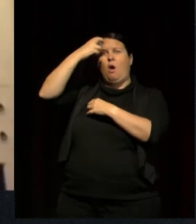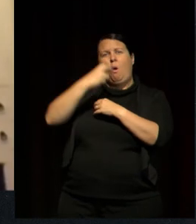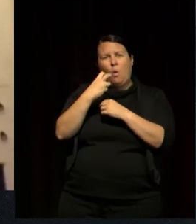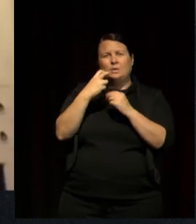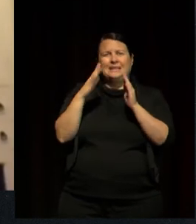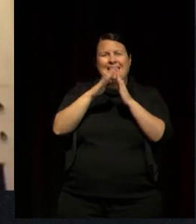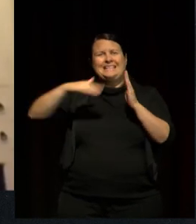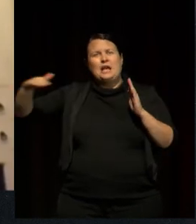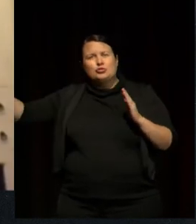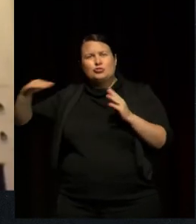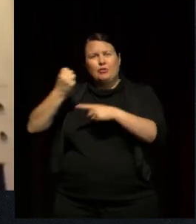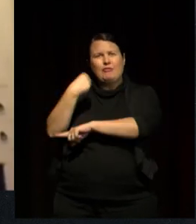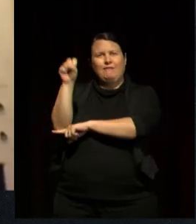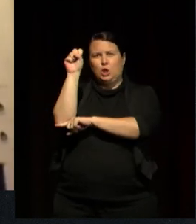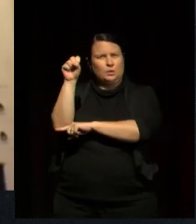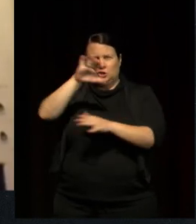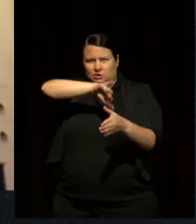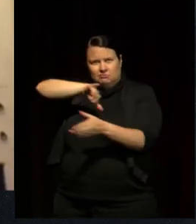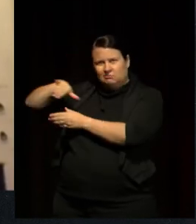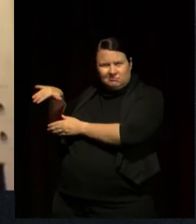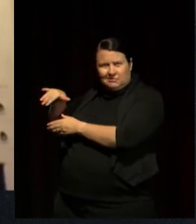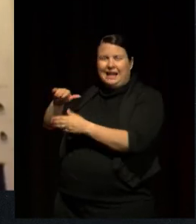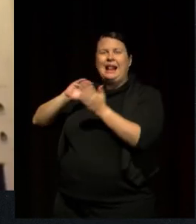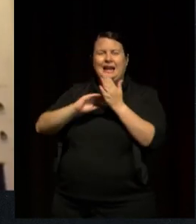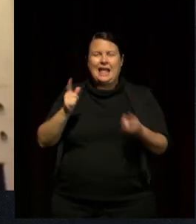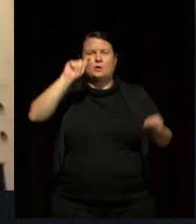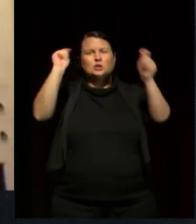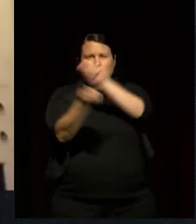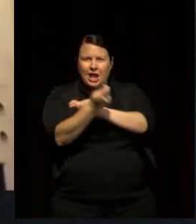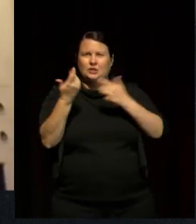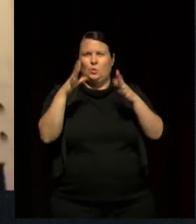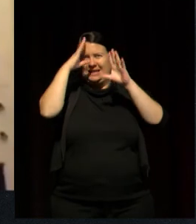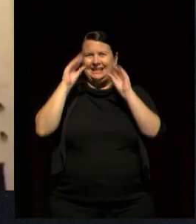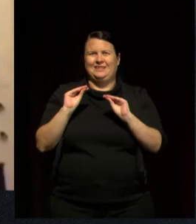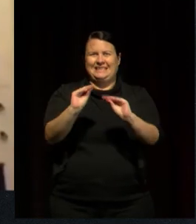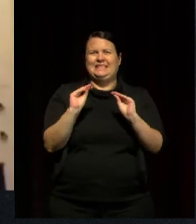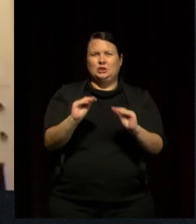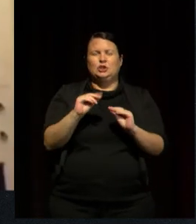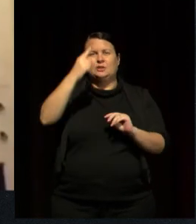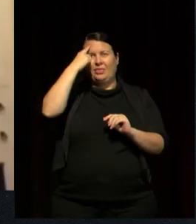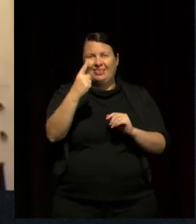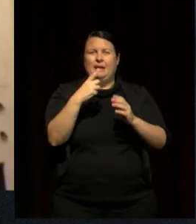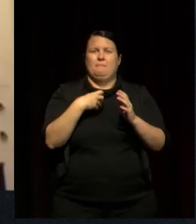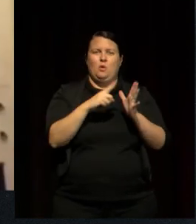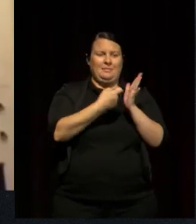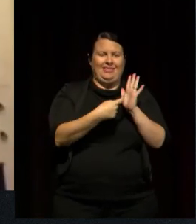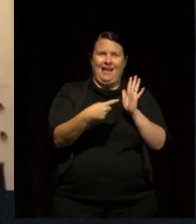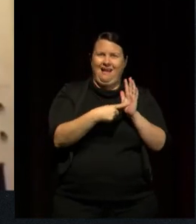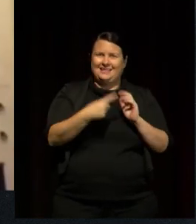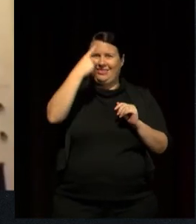holistic arts aesthetic education that really supports children to be fully human.